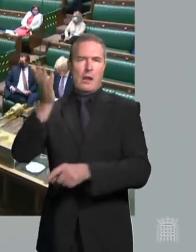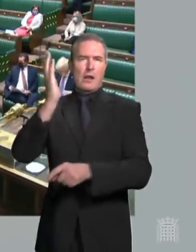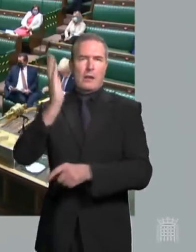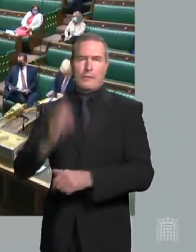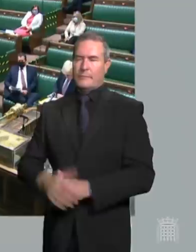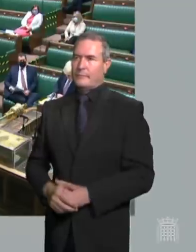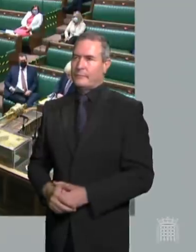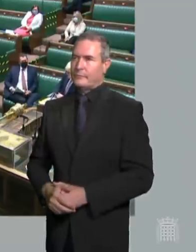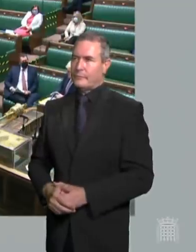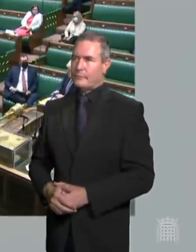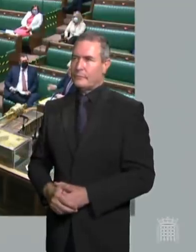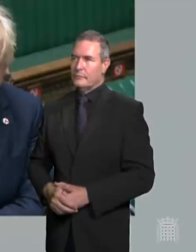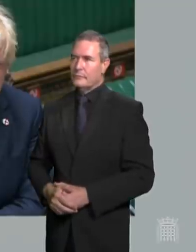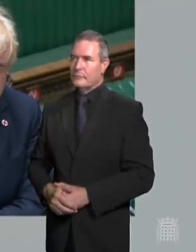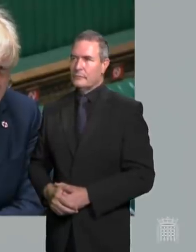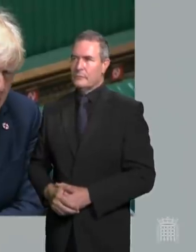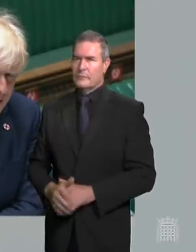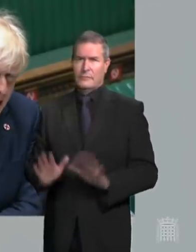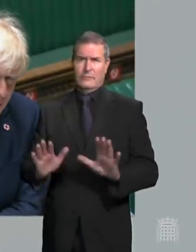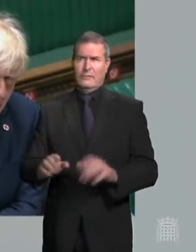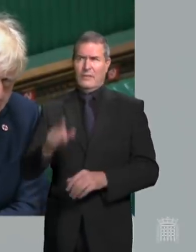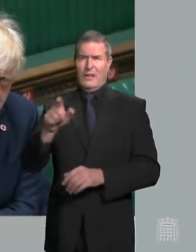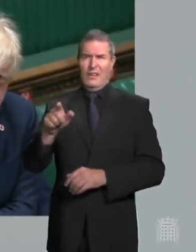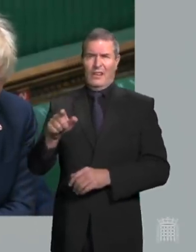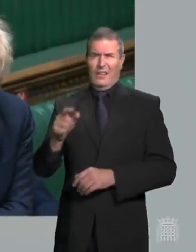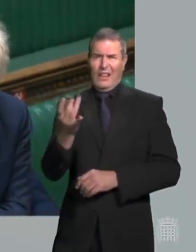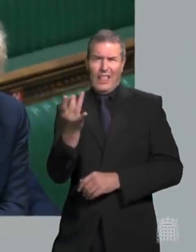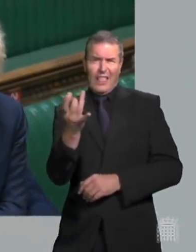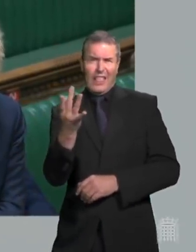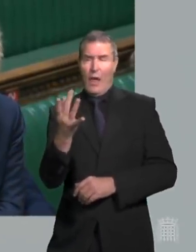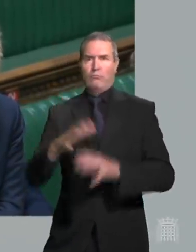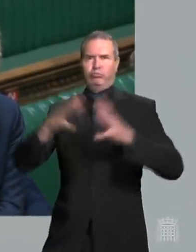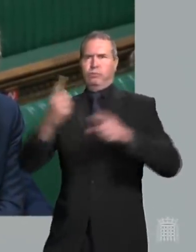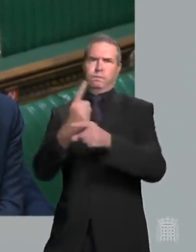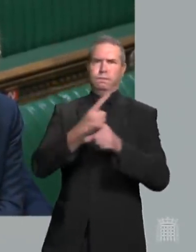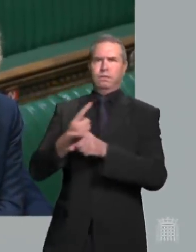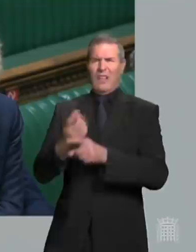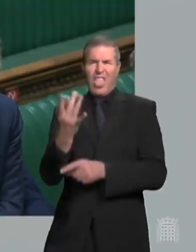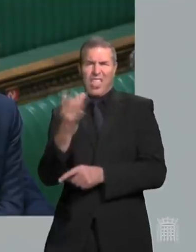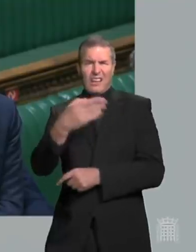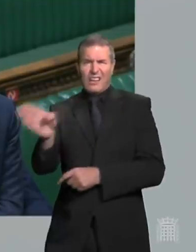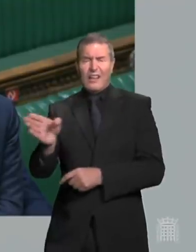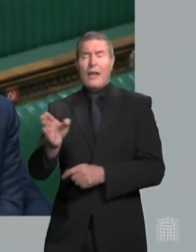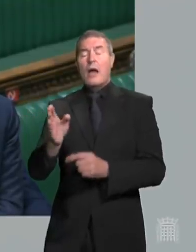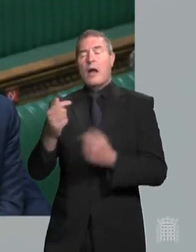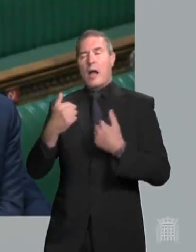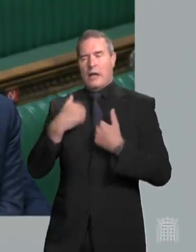Right, well, Mr Speaker, look, I think he's making a bit of a mountain out of a mole, if I may respectfully suggest.